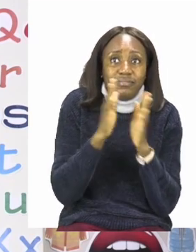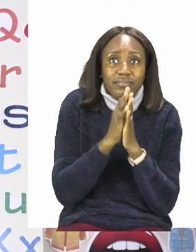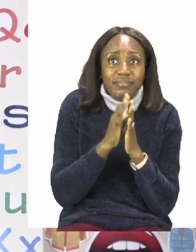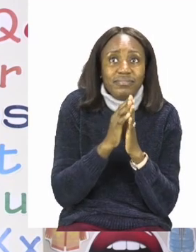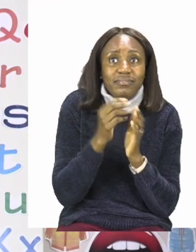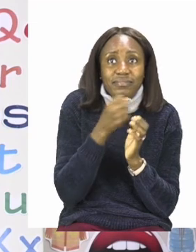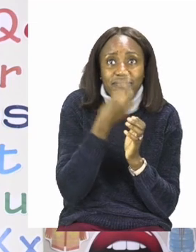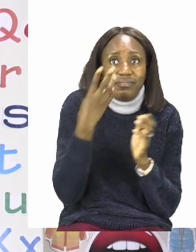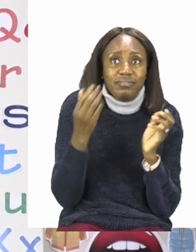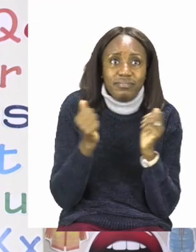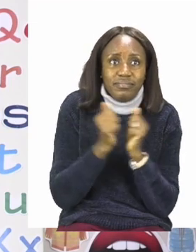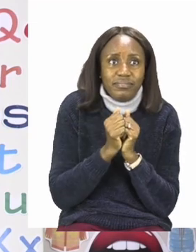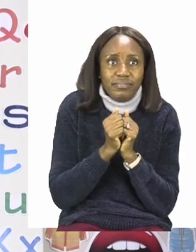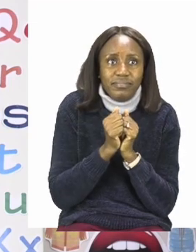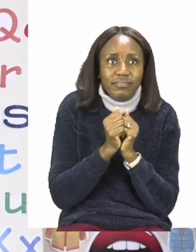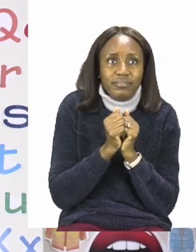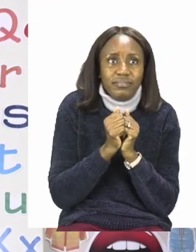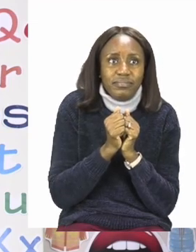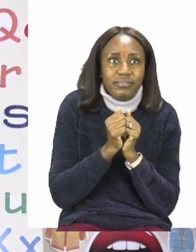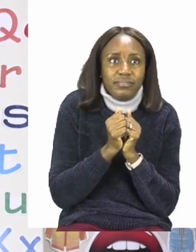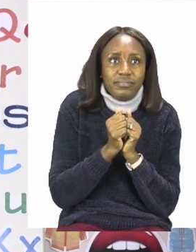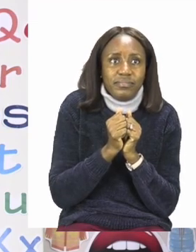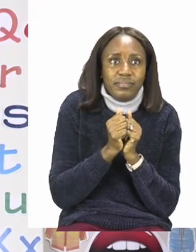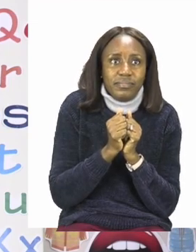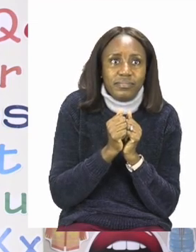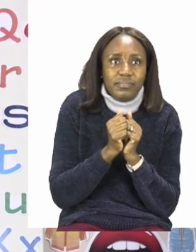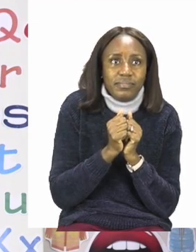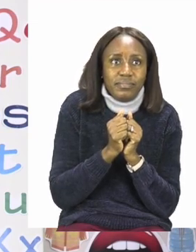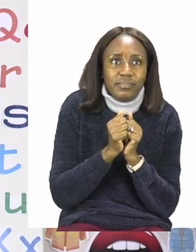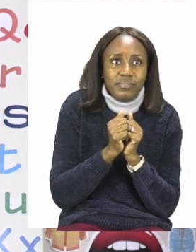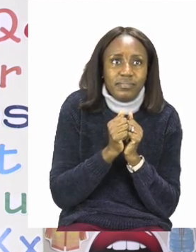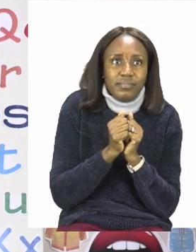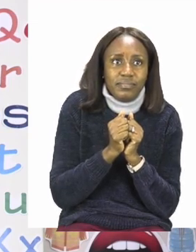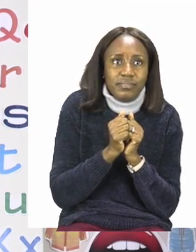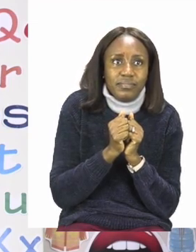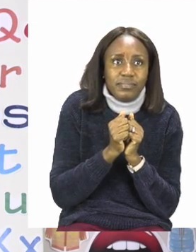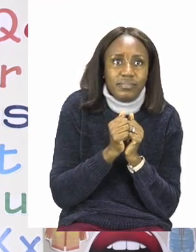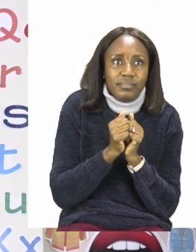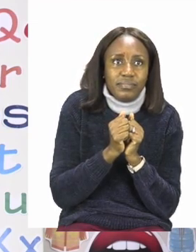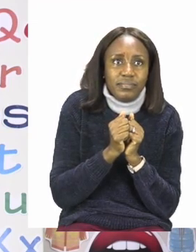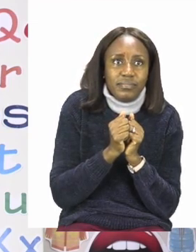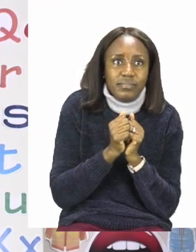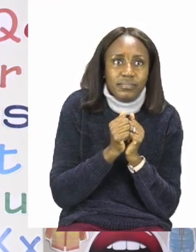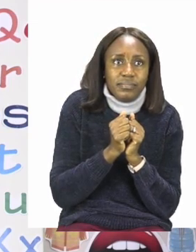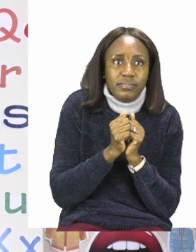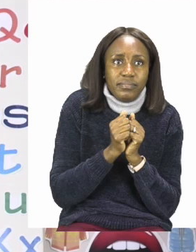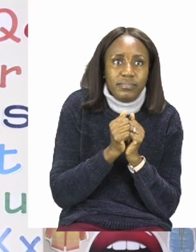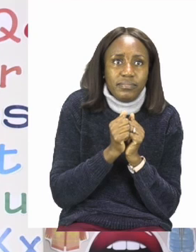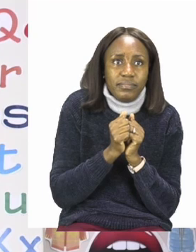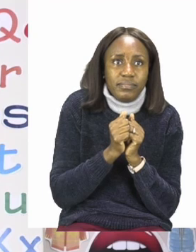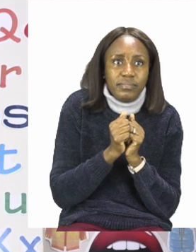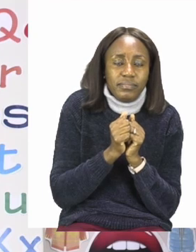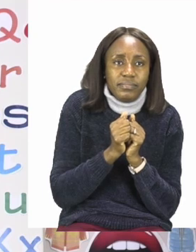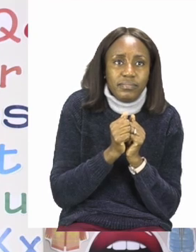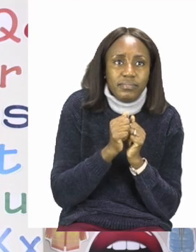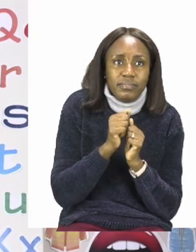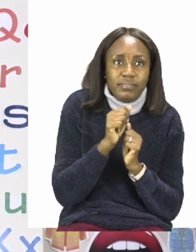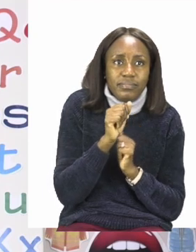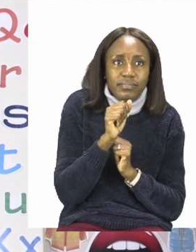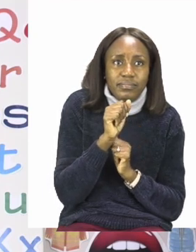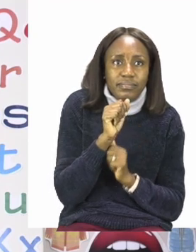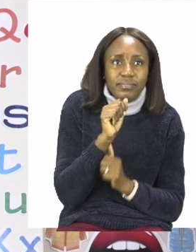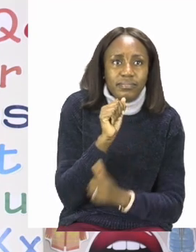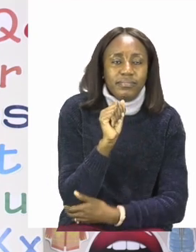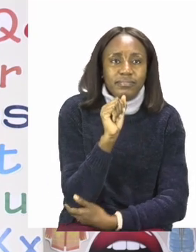or you can actually do it in your room as well. Go to the corner of the room and start there. I'm going to start by